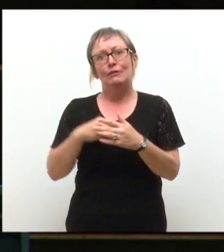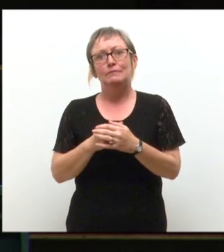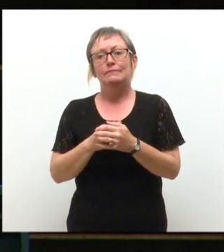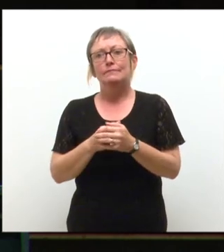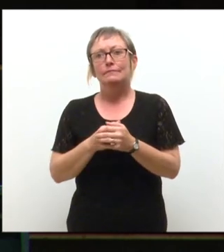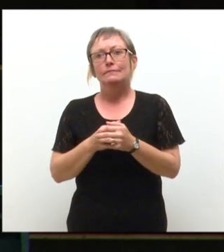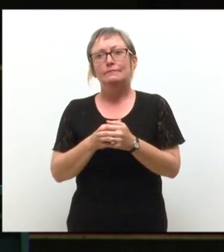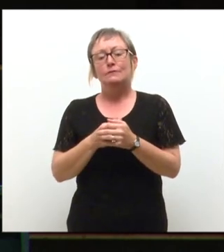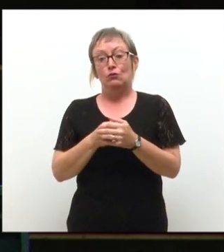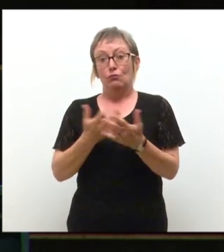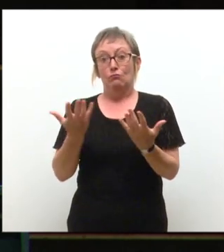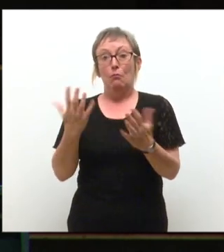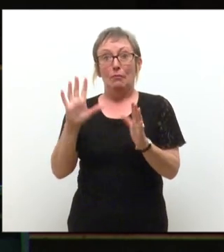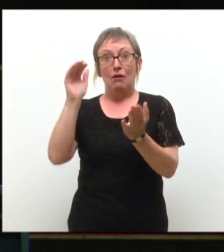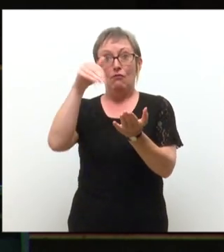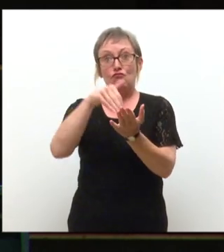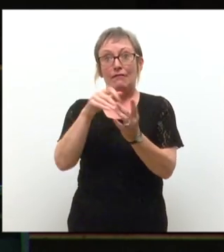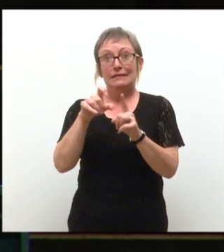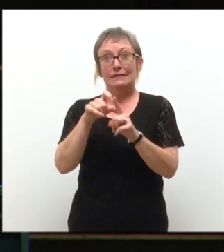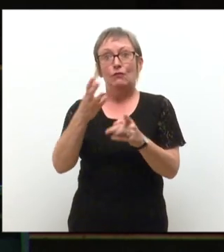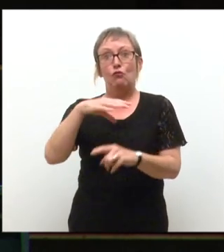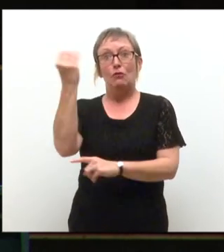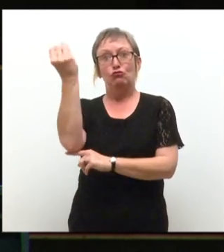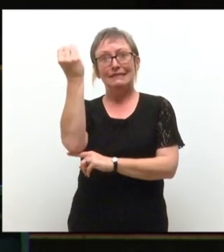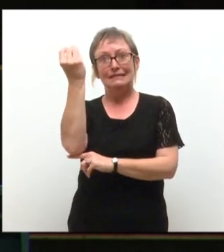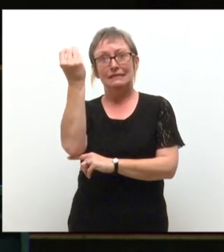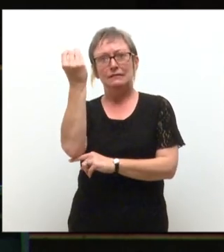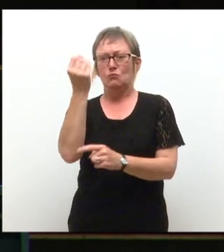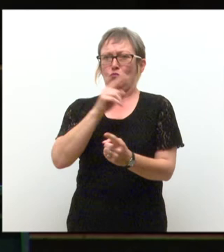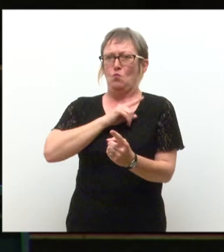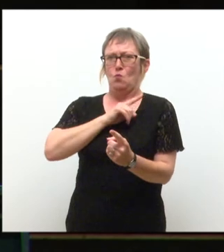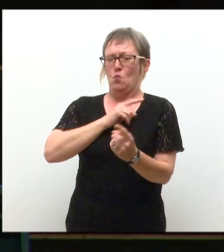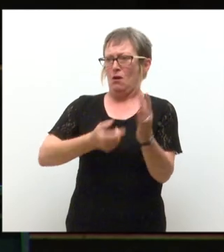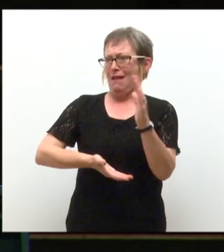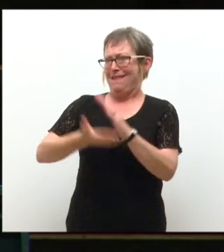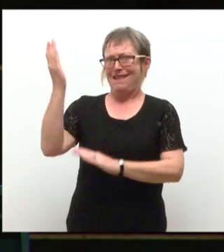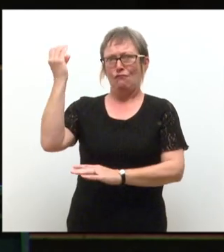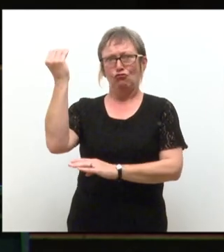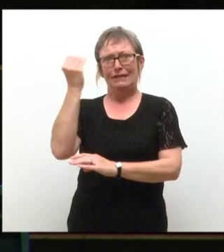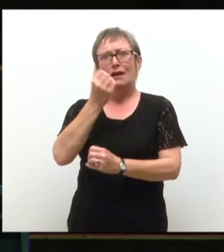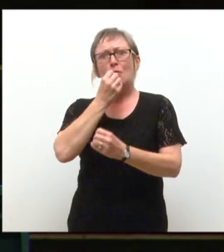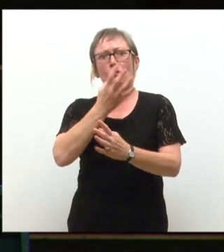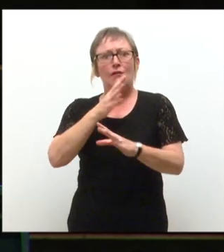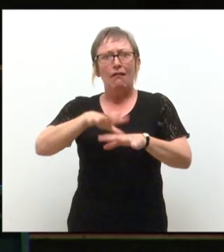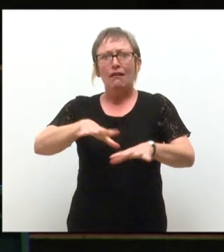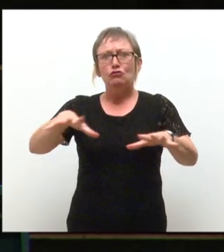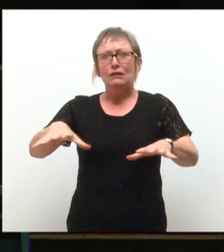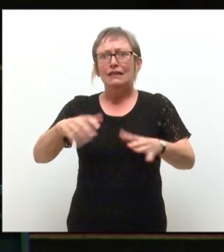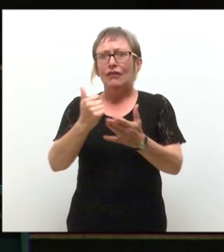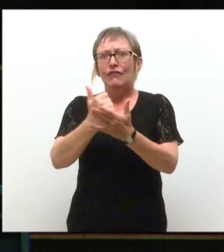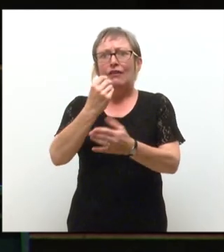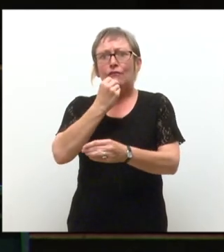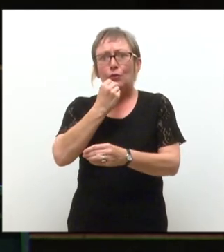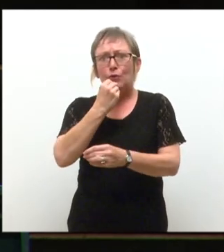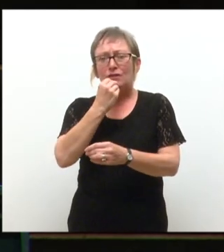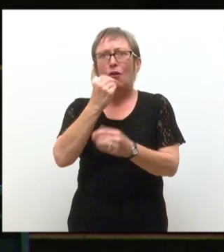this is where the accent comes from, and I know some of you might be wondering, why did I leave my beautiful country with amazing food to come here, especially